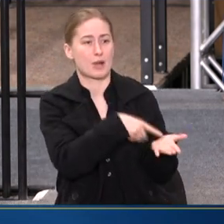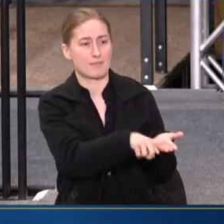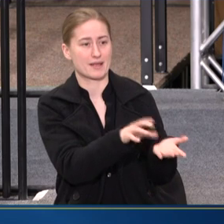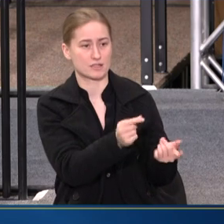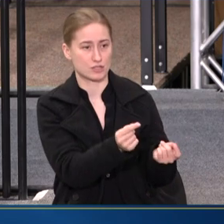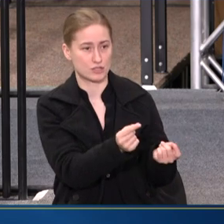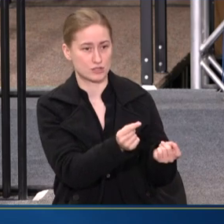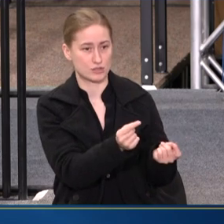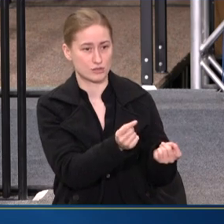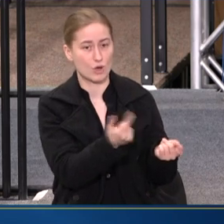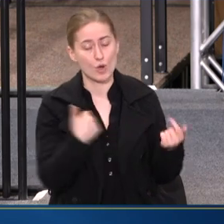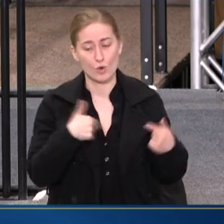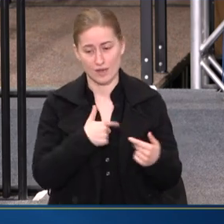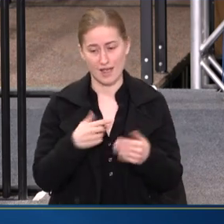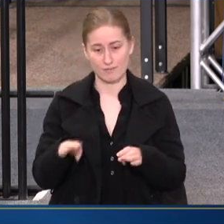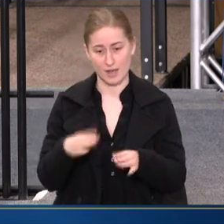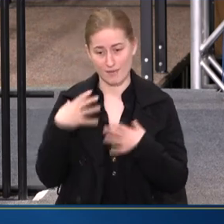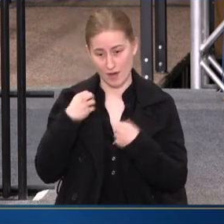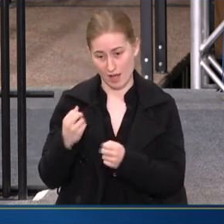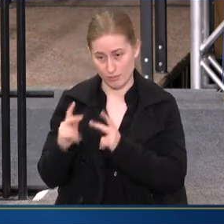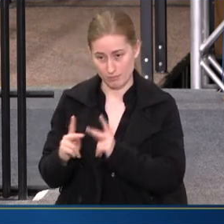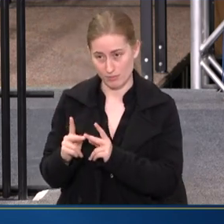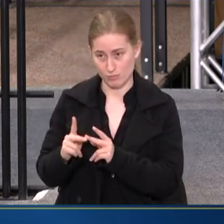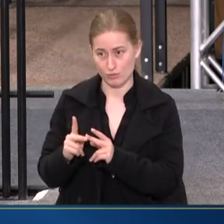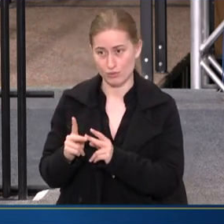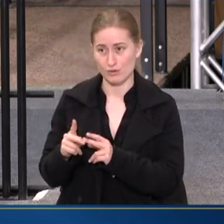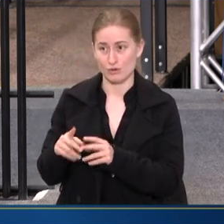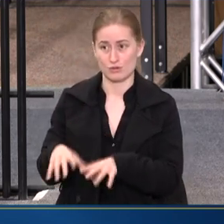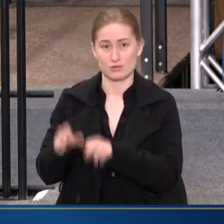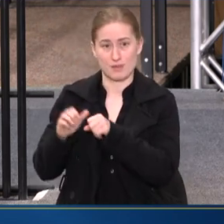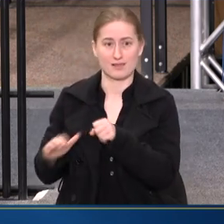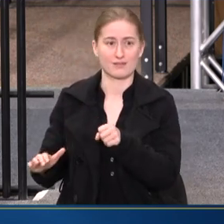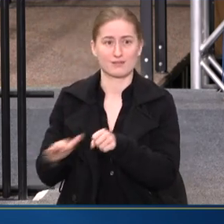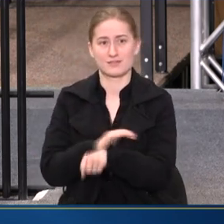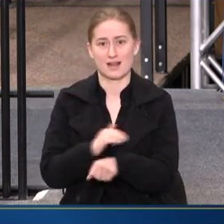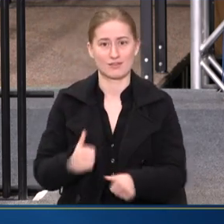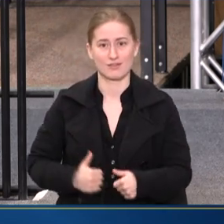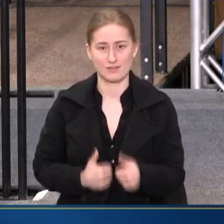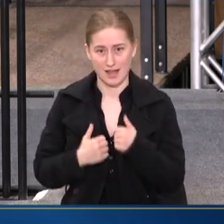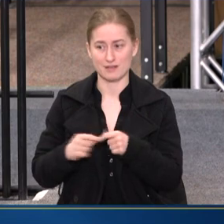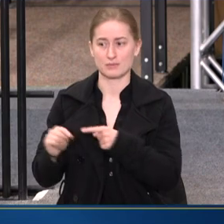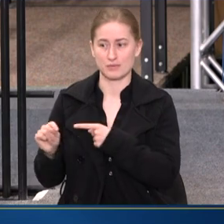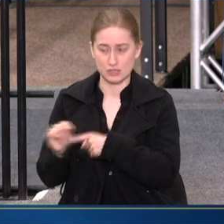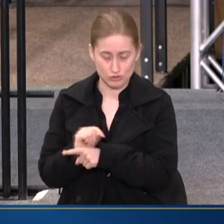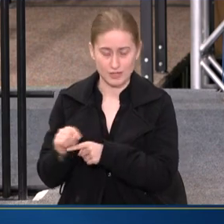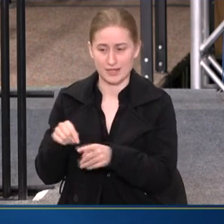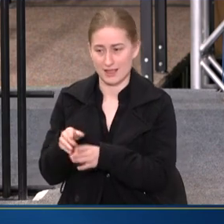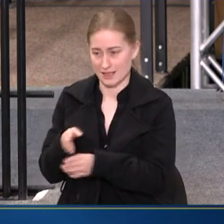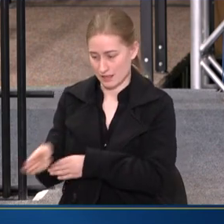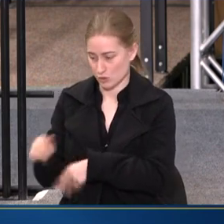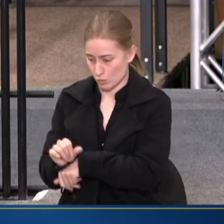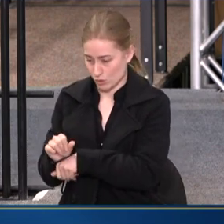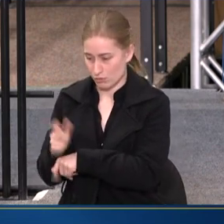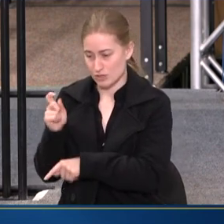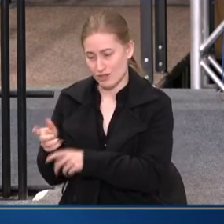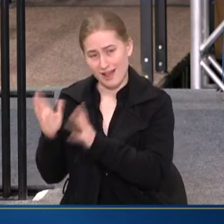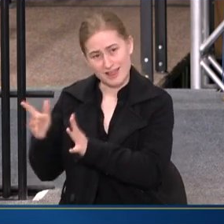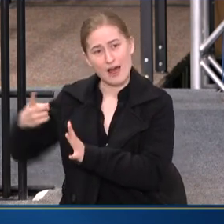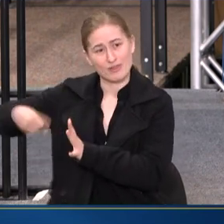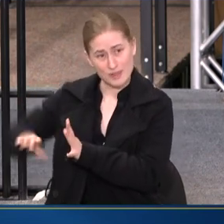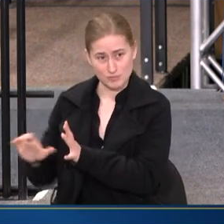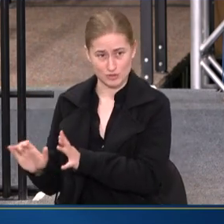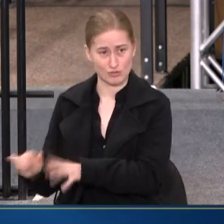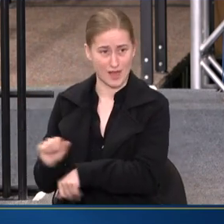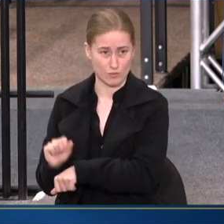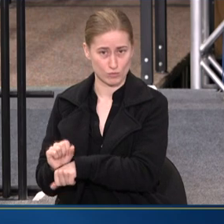We have behavioral health folks who spent their entirety of their lives being trained in this work. We should be allowing them to do